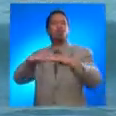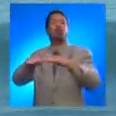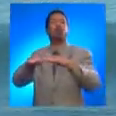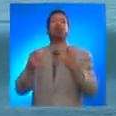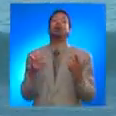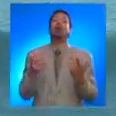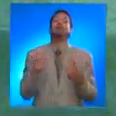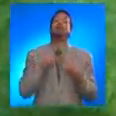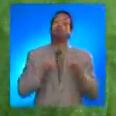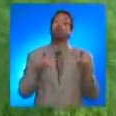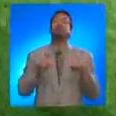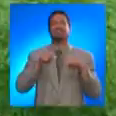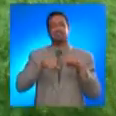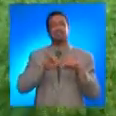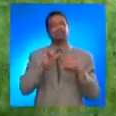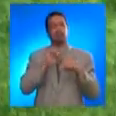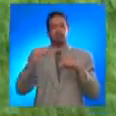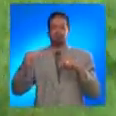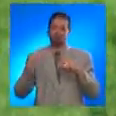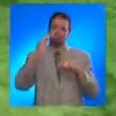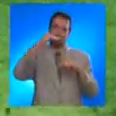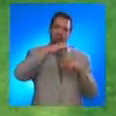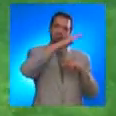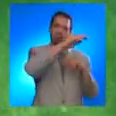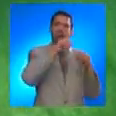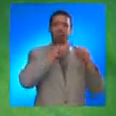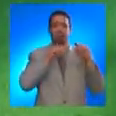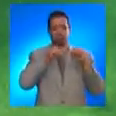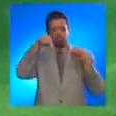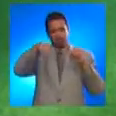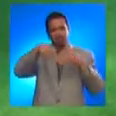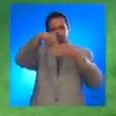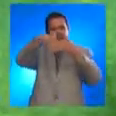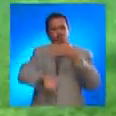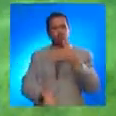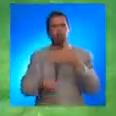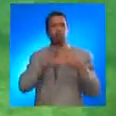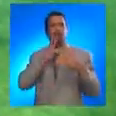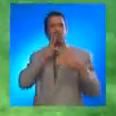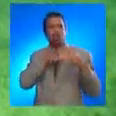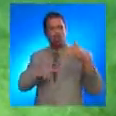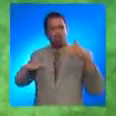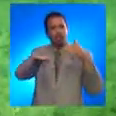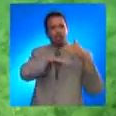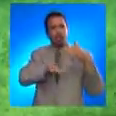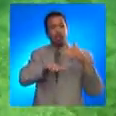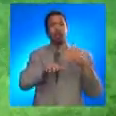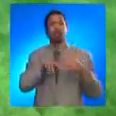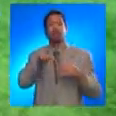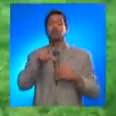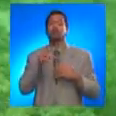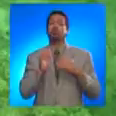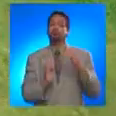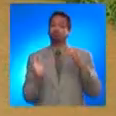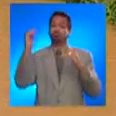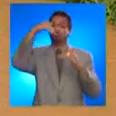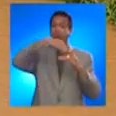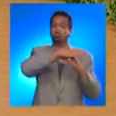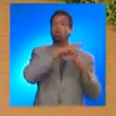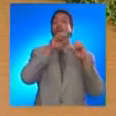its height in open ocean, but they are also influenced by topography and variations on the ocean floor near the impact zone.